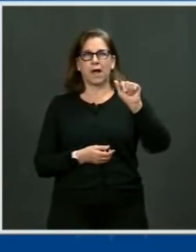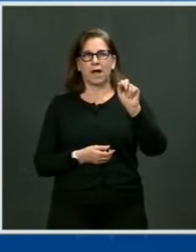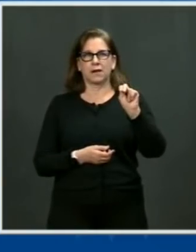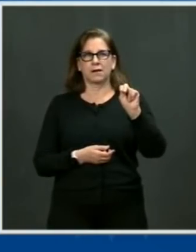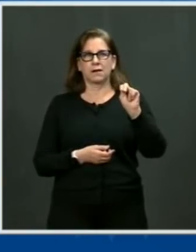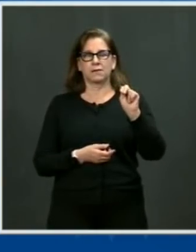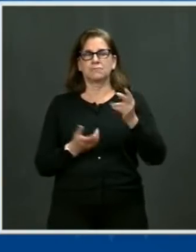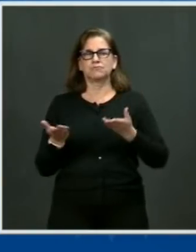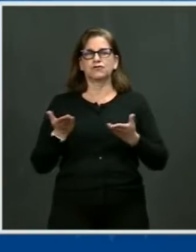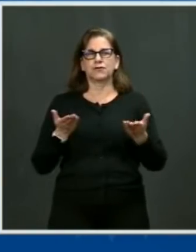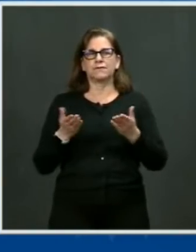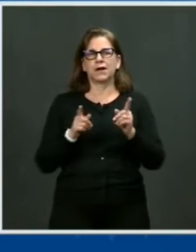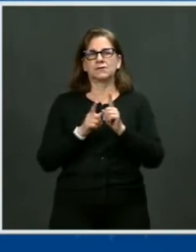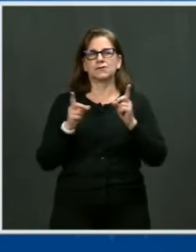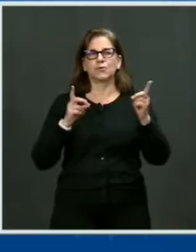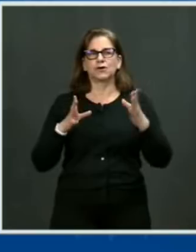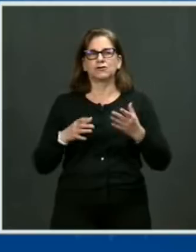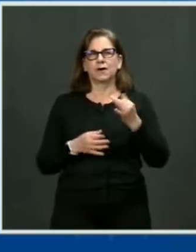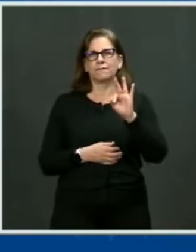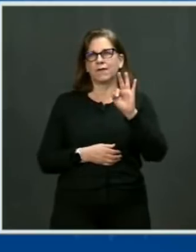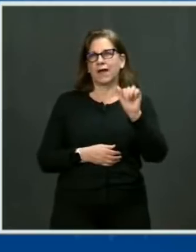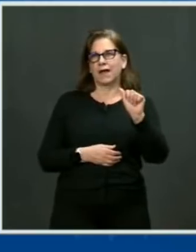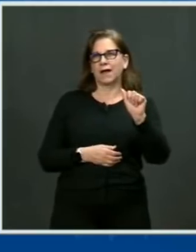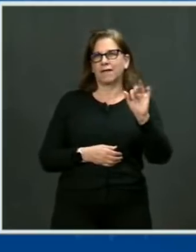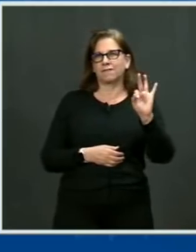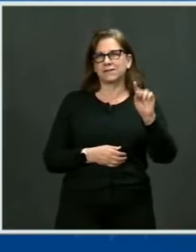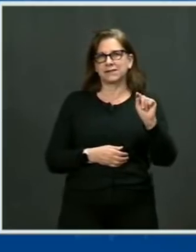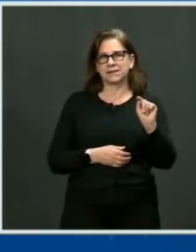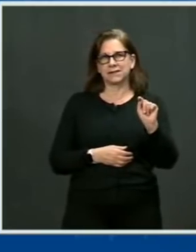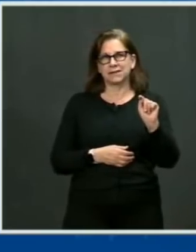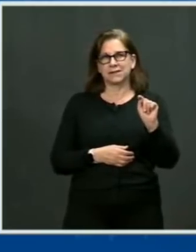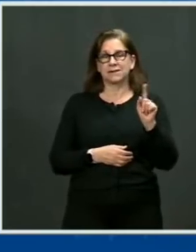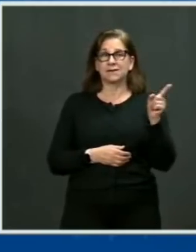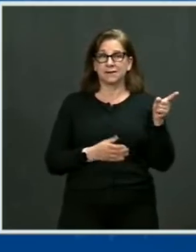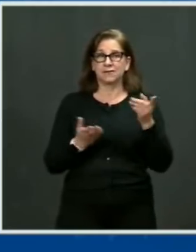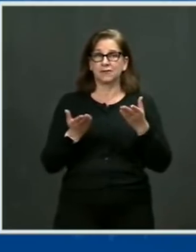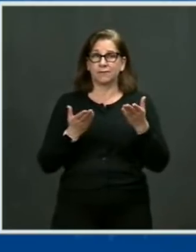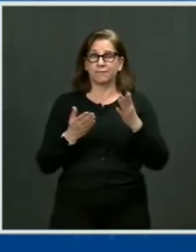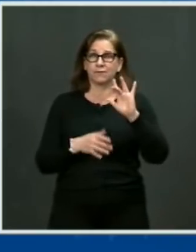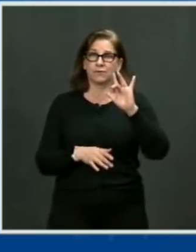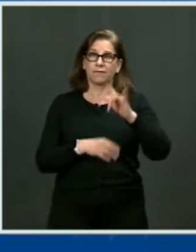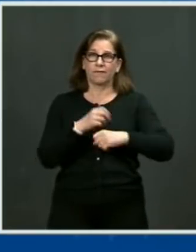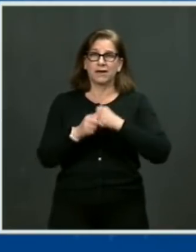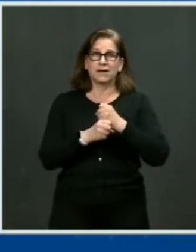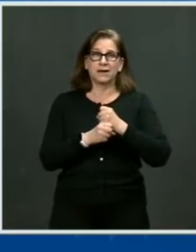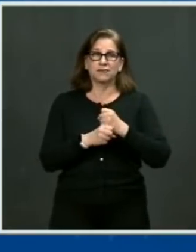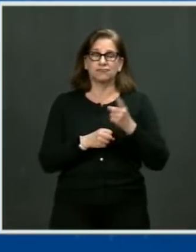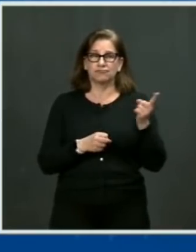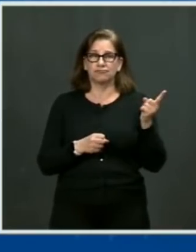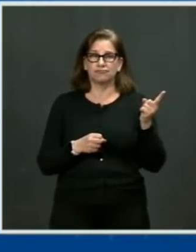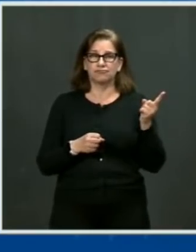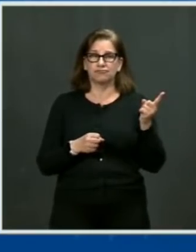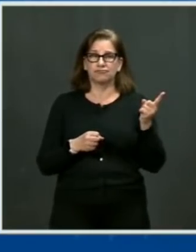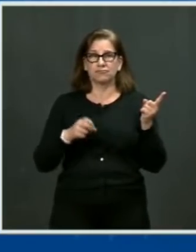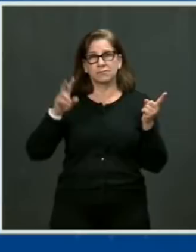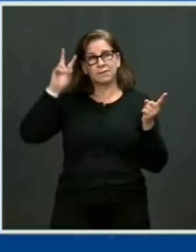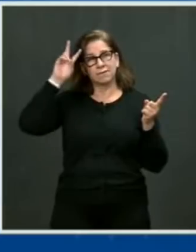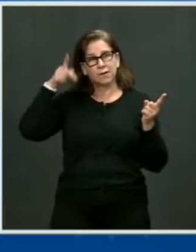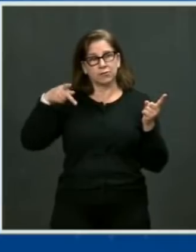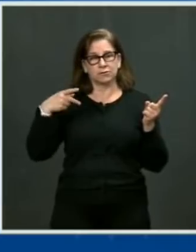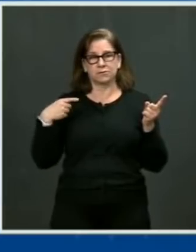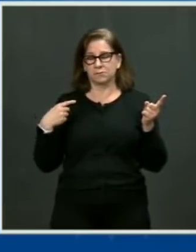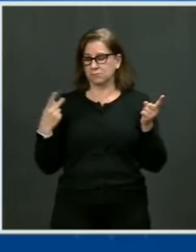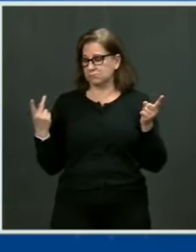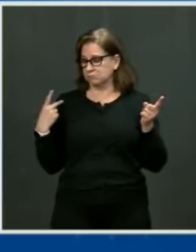knows the AFT well. He served there for 25 years. And Vice President Harris and I believe he's the right person